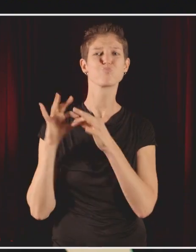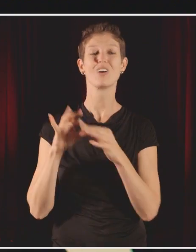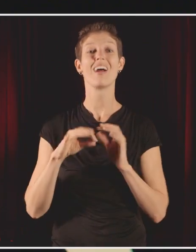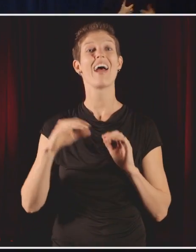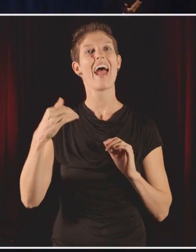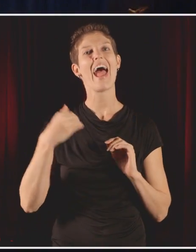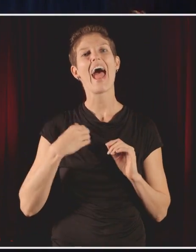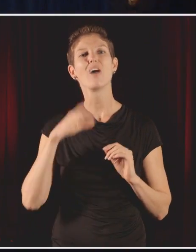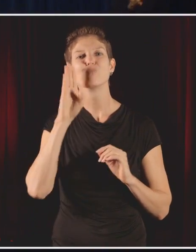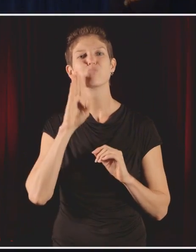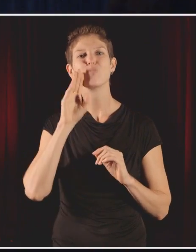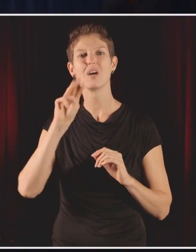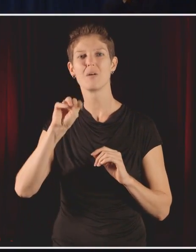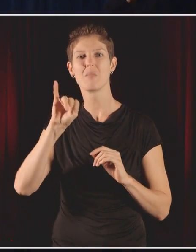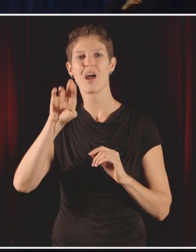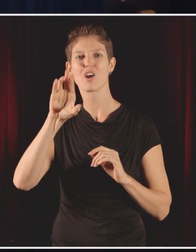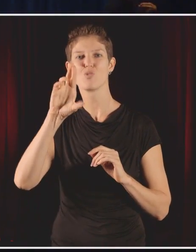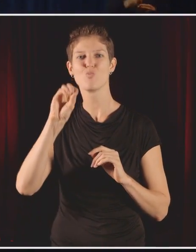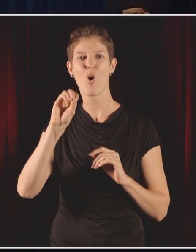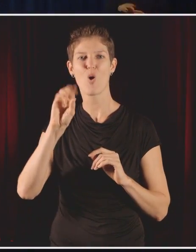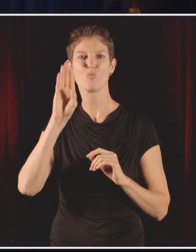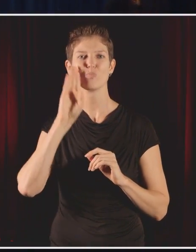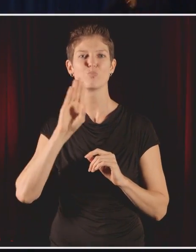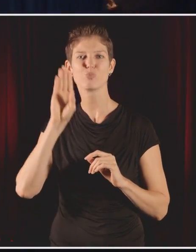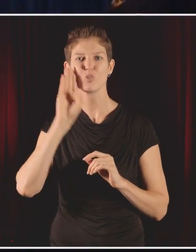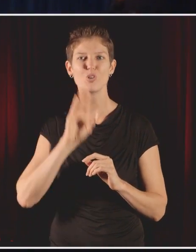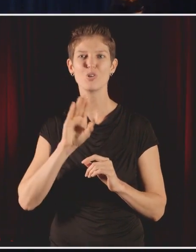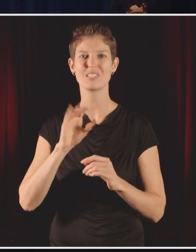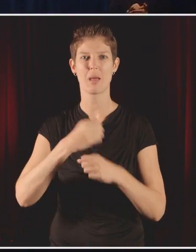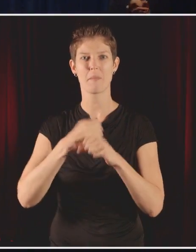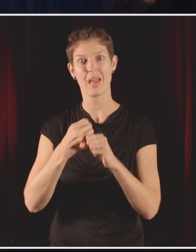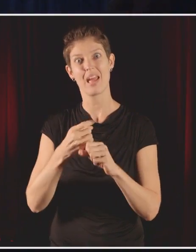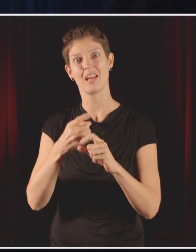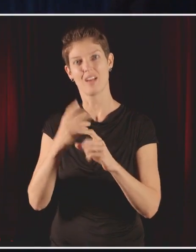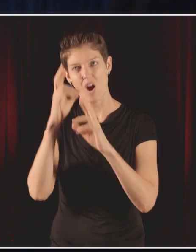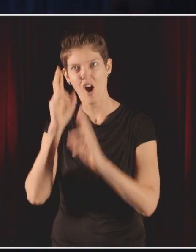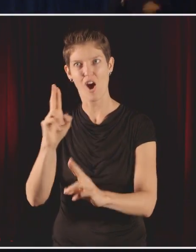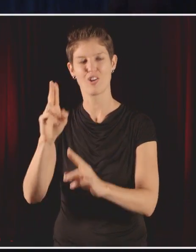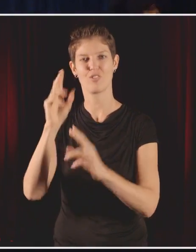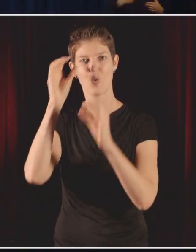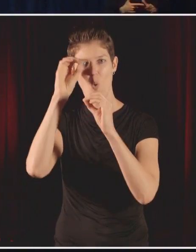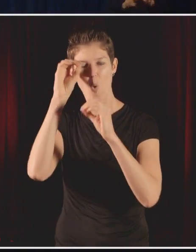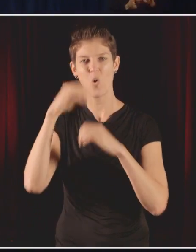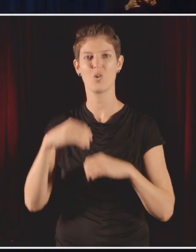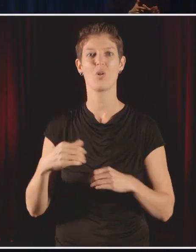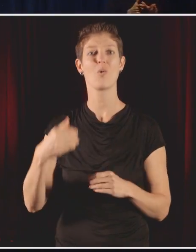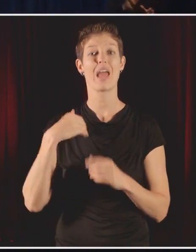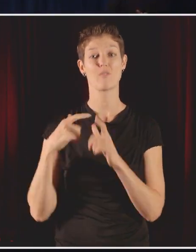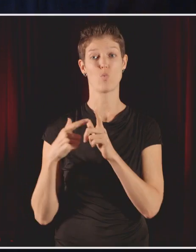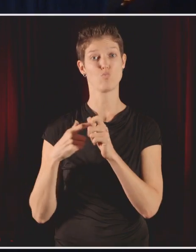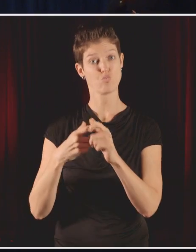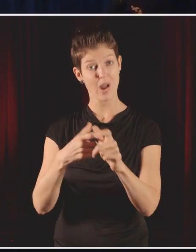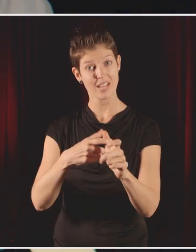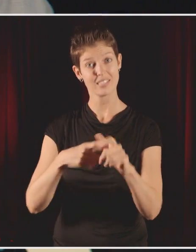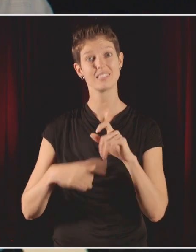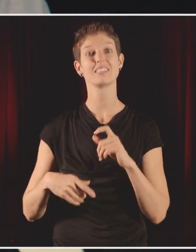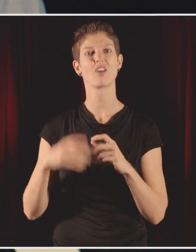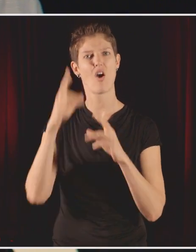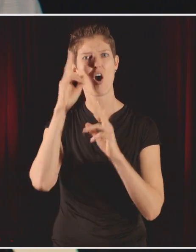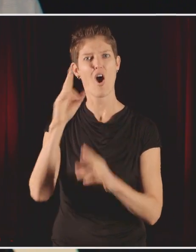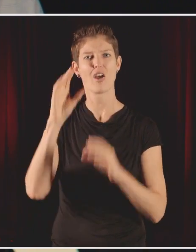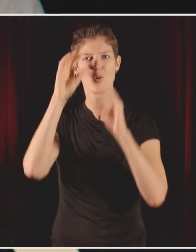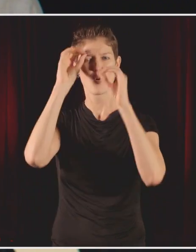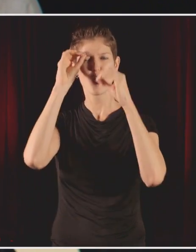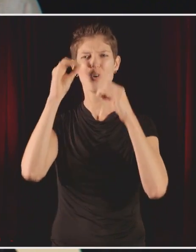inspired by the owl attacks. It was going to be a commemorative run all about the owl attacks. And it was this idea of a fearless,